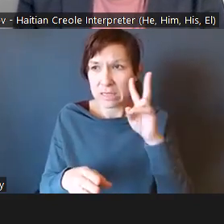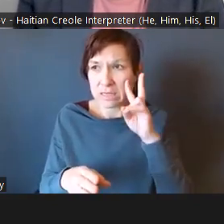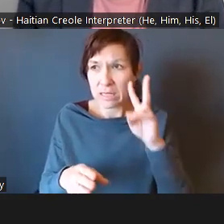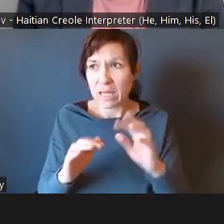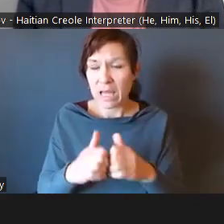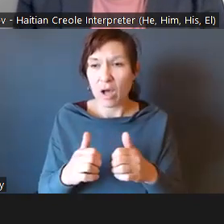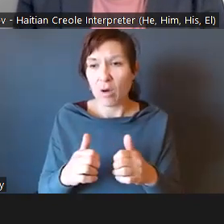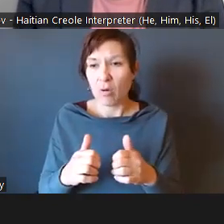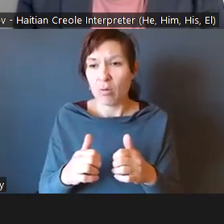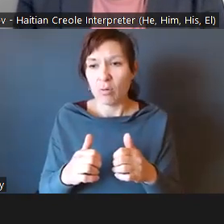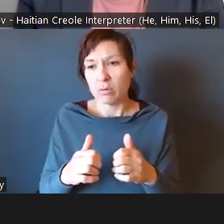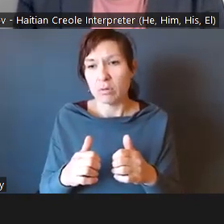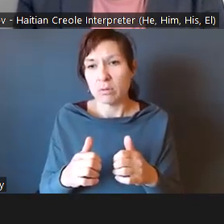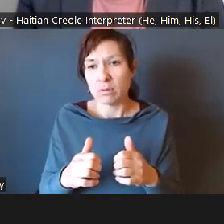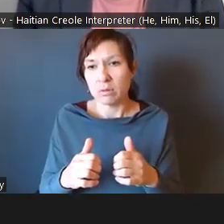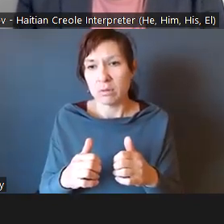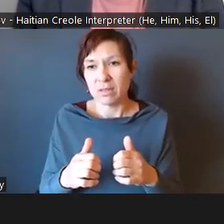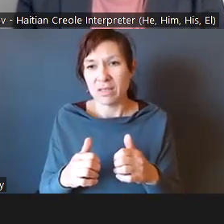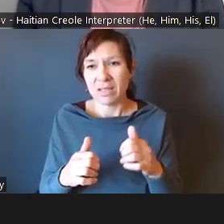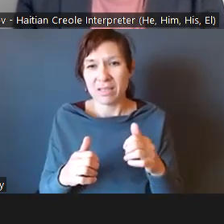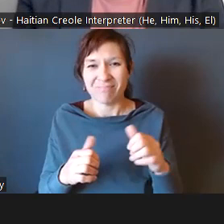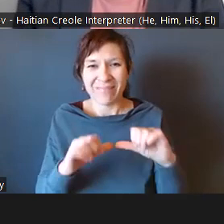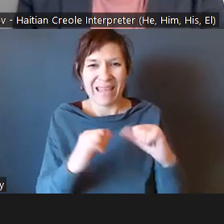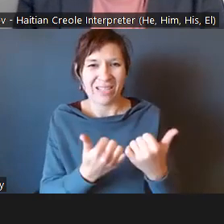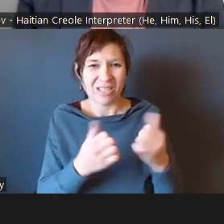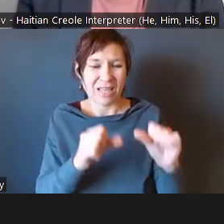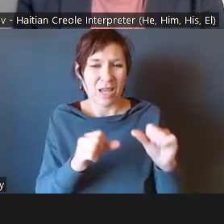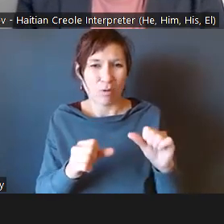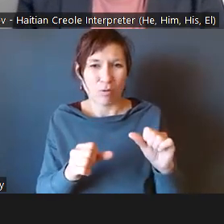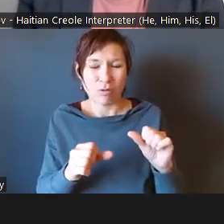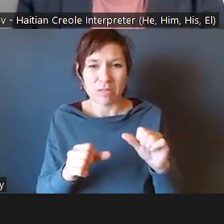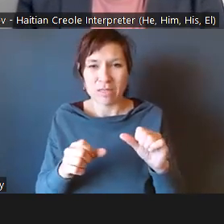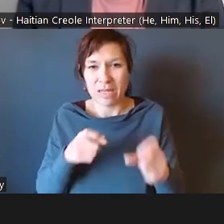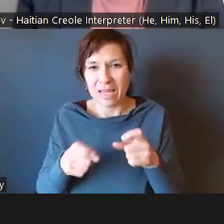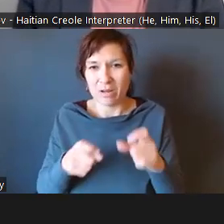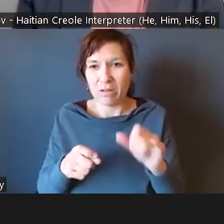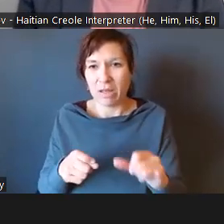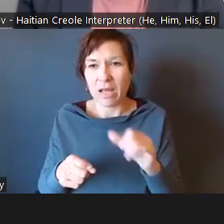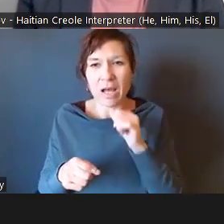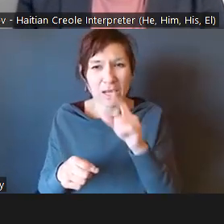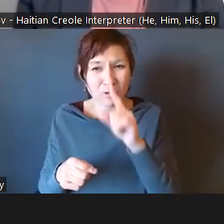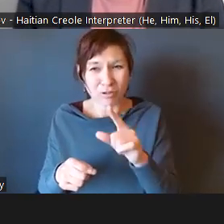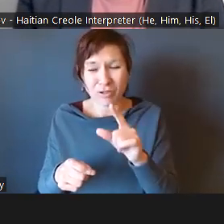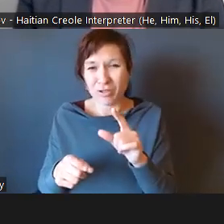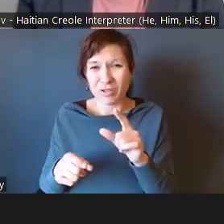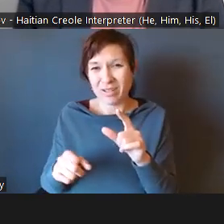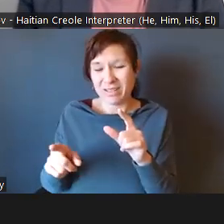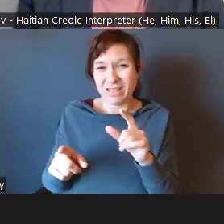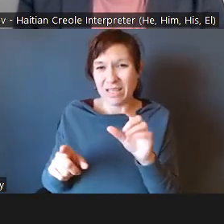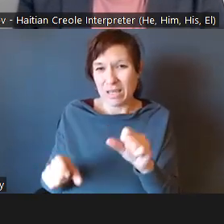in their own workings. I don't know if that answers the question, but it is a certain place, I think, to lodge that concern.